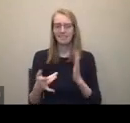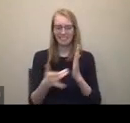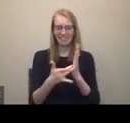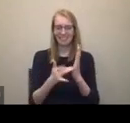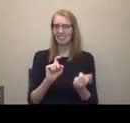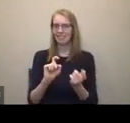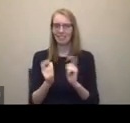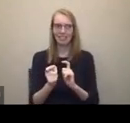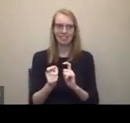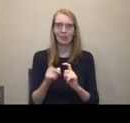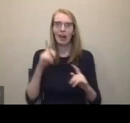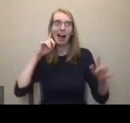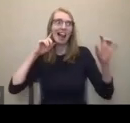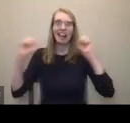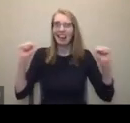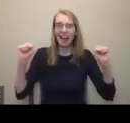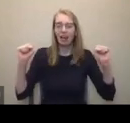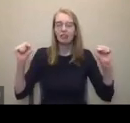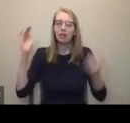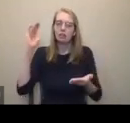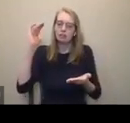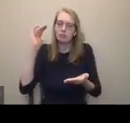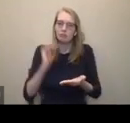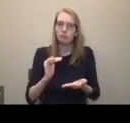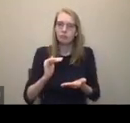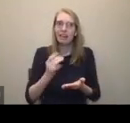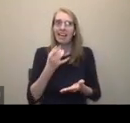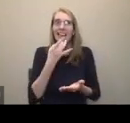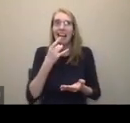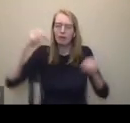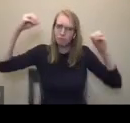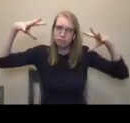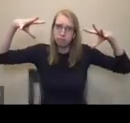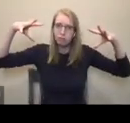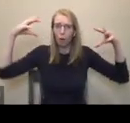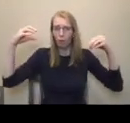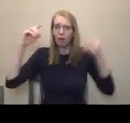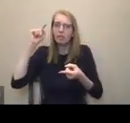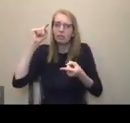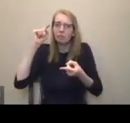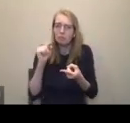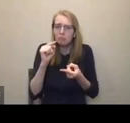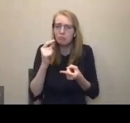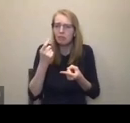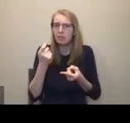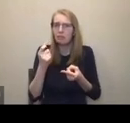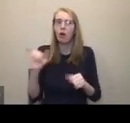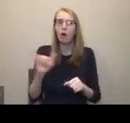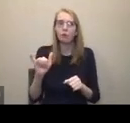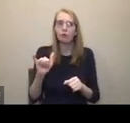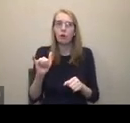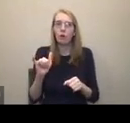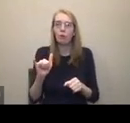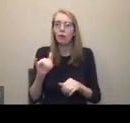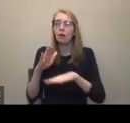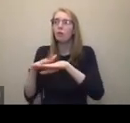cues, all of you have to be prepared. And you have to prepare not just your actors, but your tech team, and your stage manager, to call